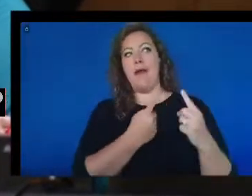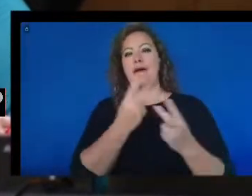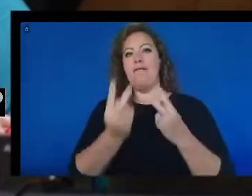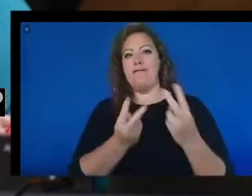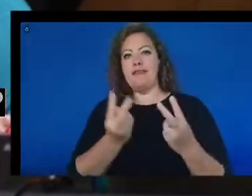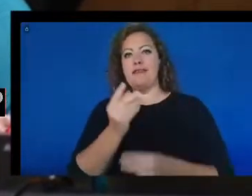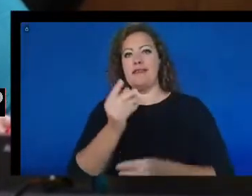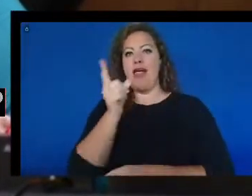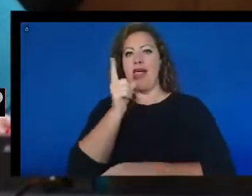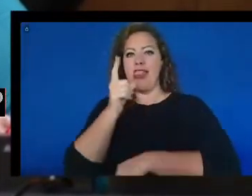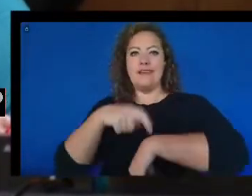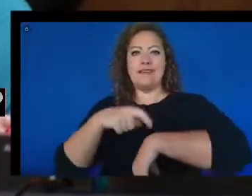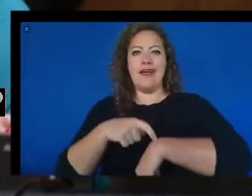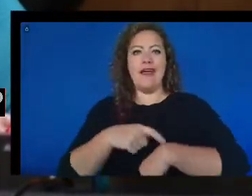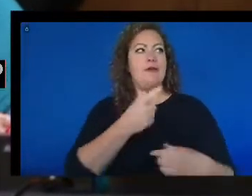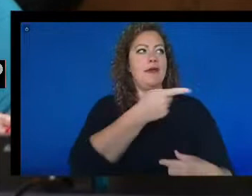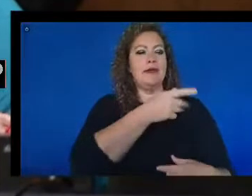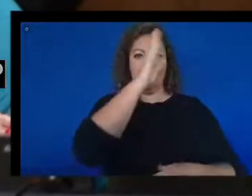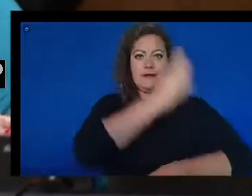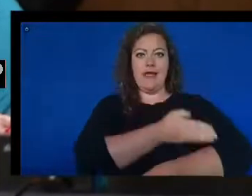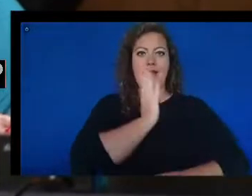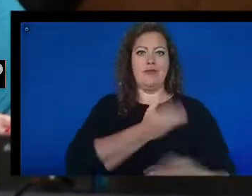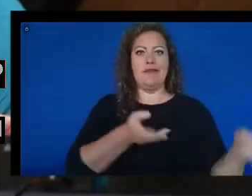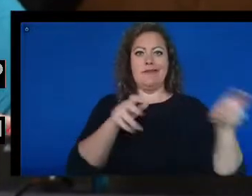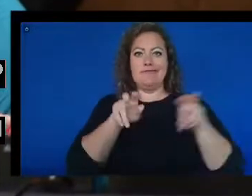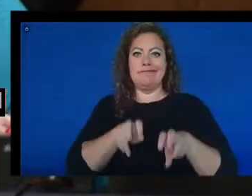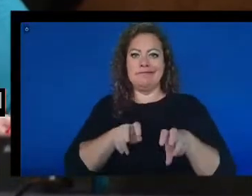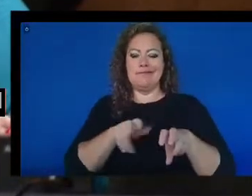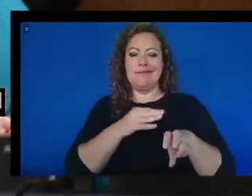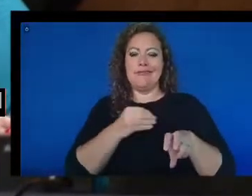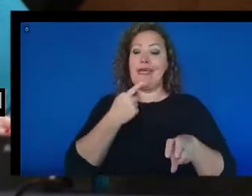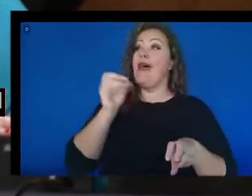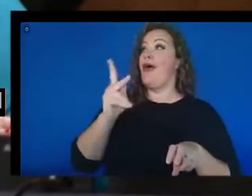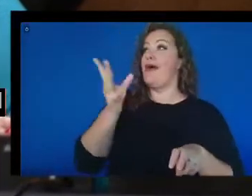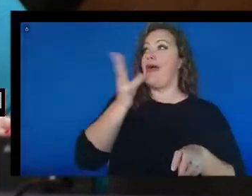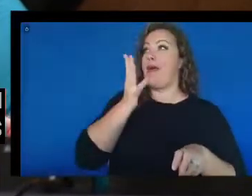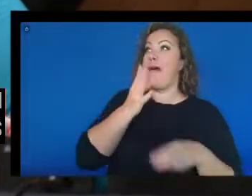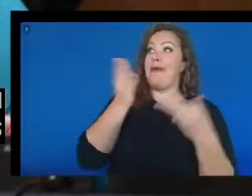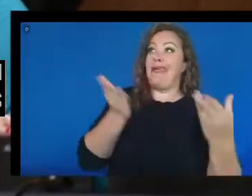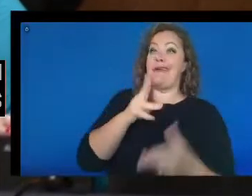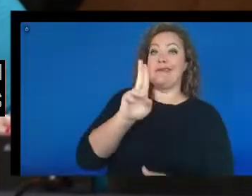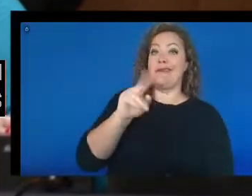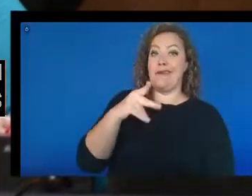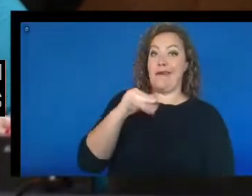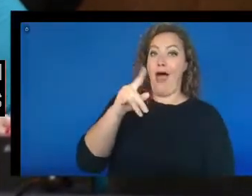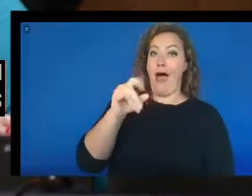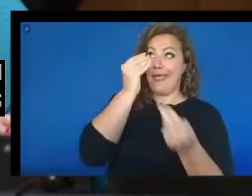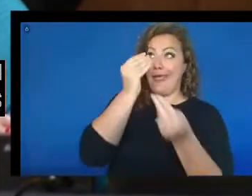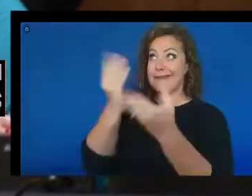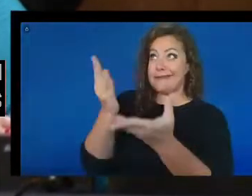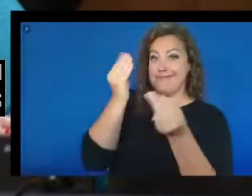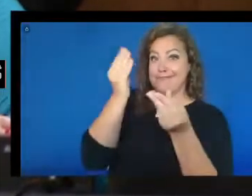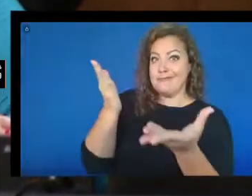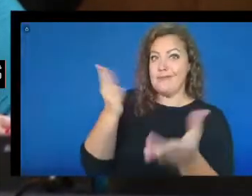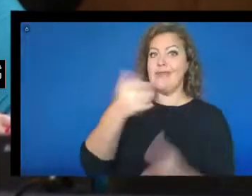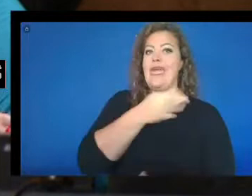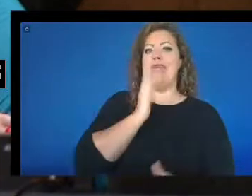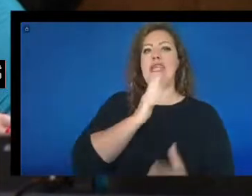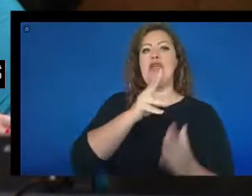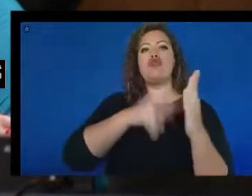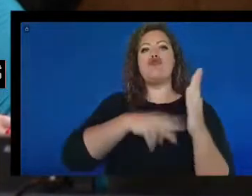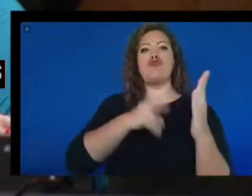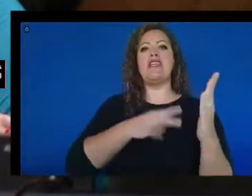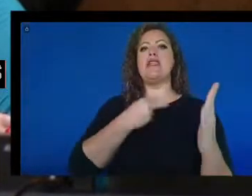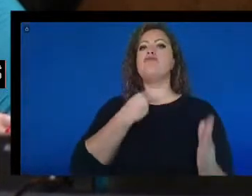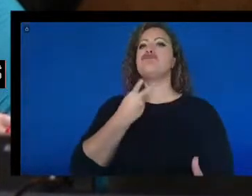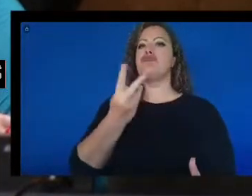computer and say, okay, mom, here's the updates. And so he would read them aloud to me. And it provided assurance to both of us, and it helped